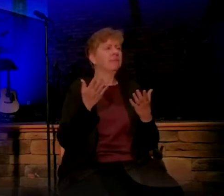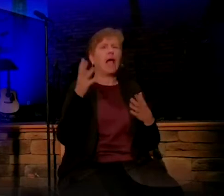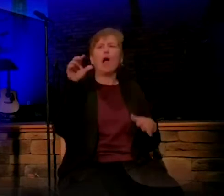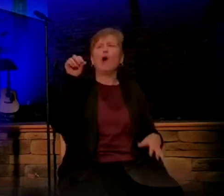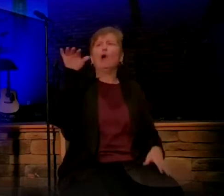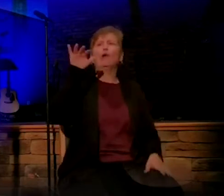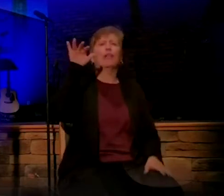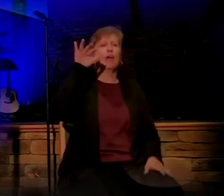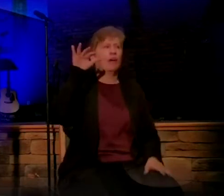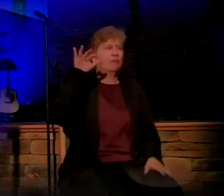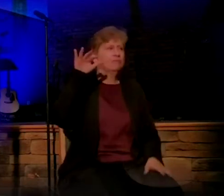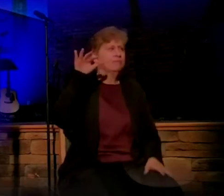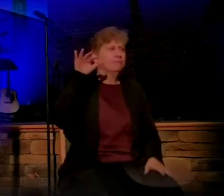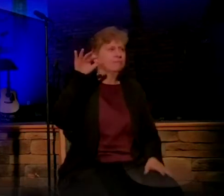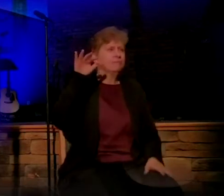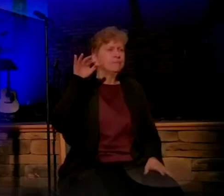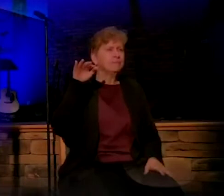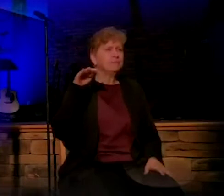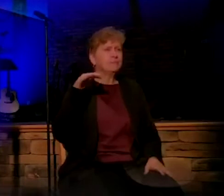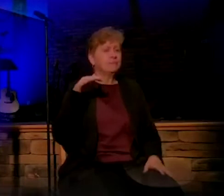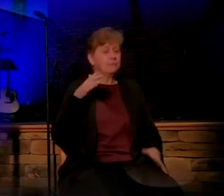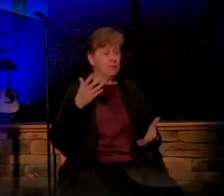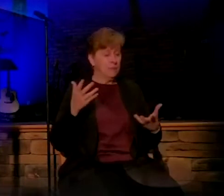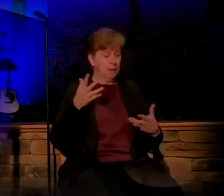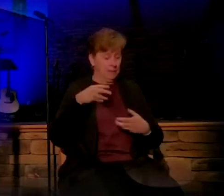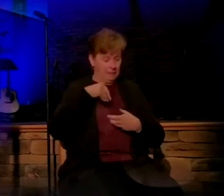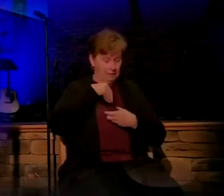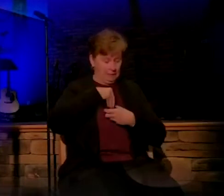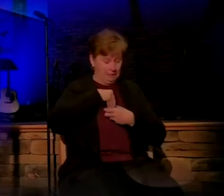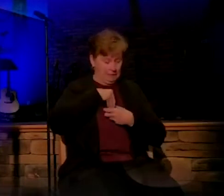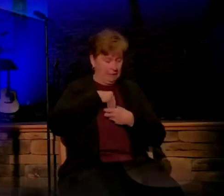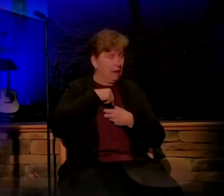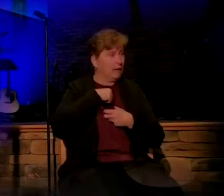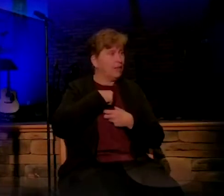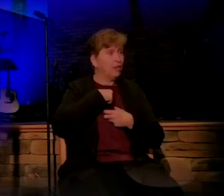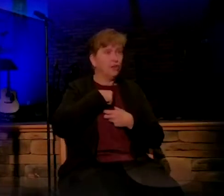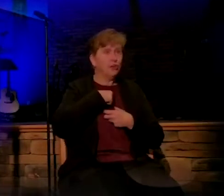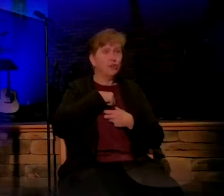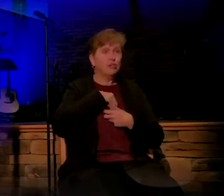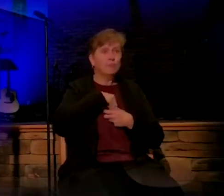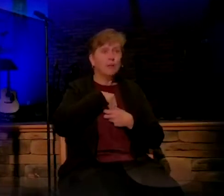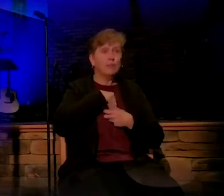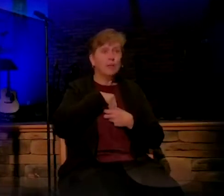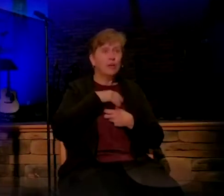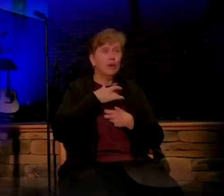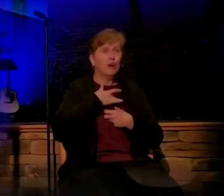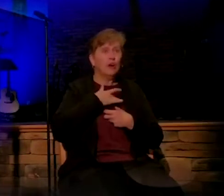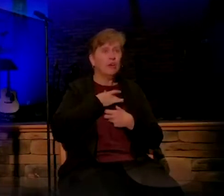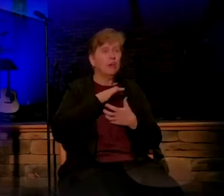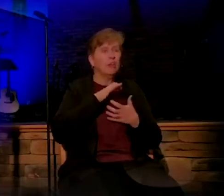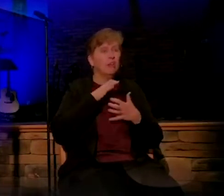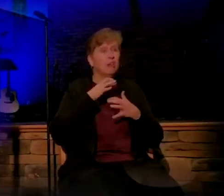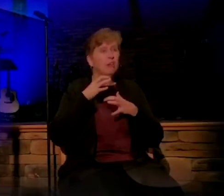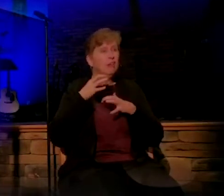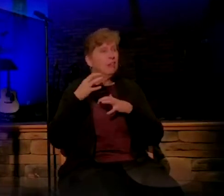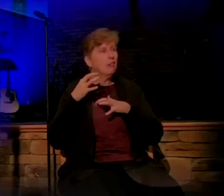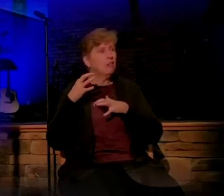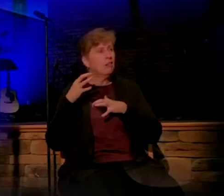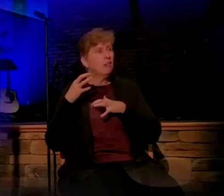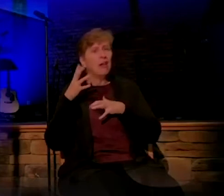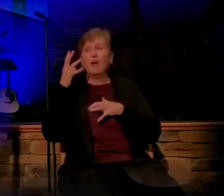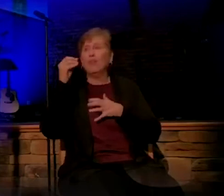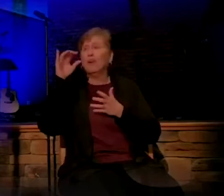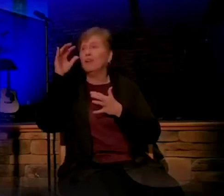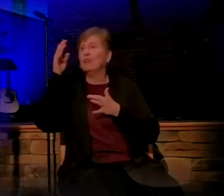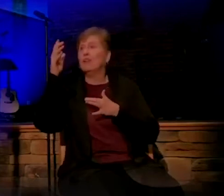But right now it may be inside here. It may be inside your heart. There may be a